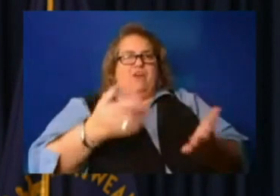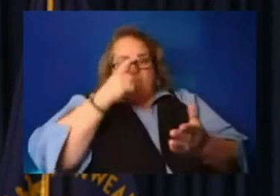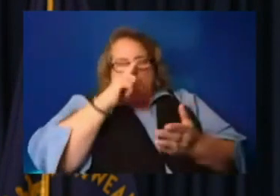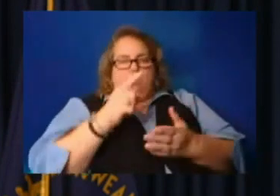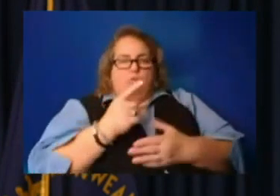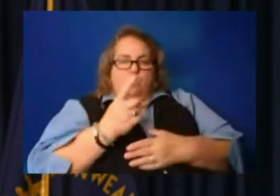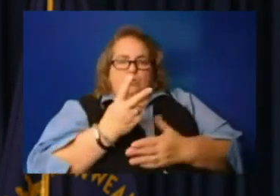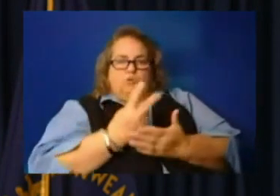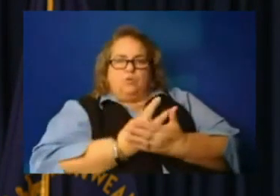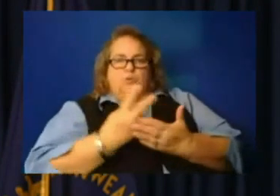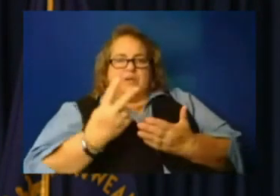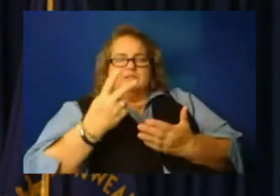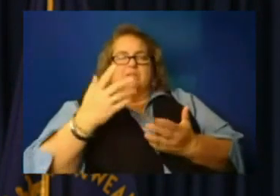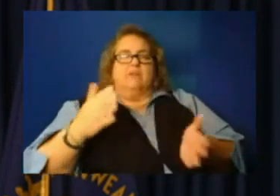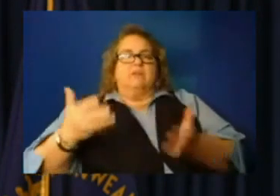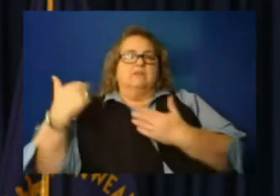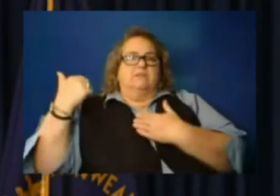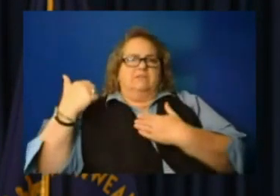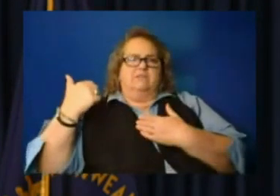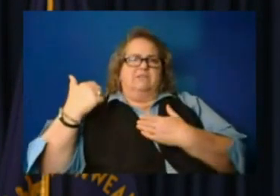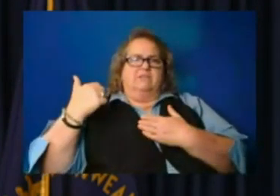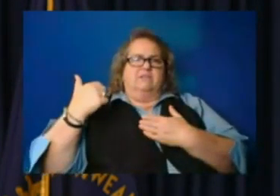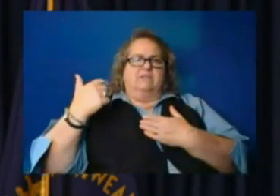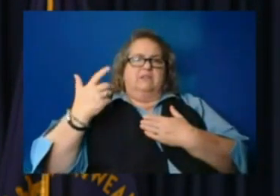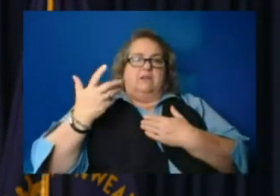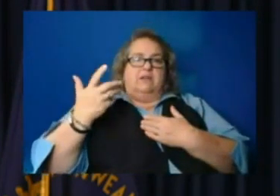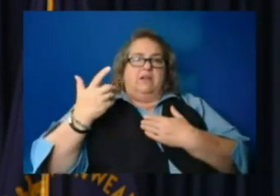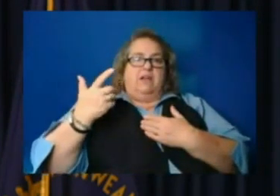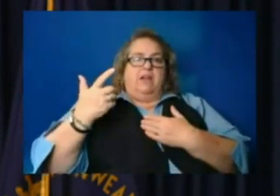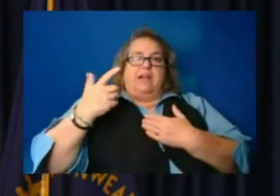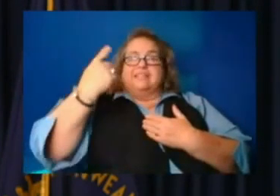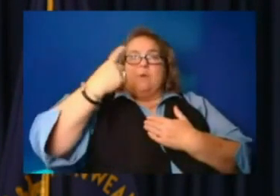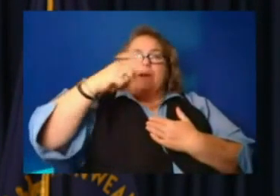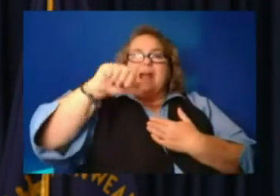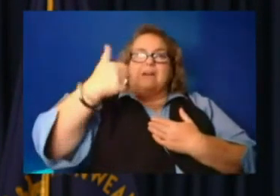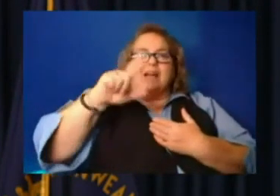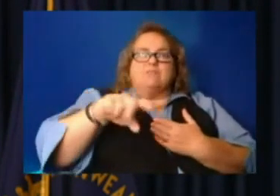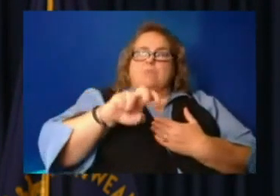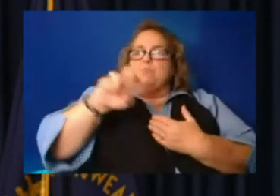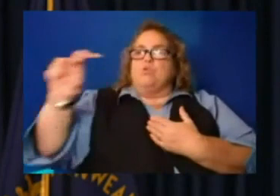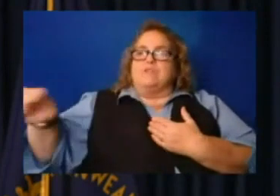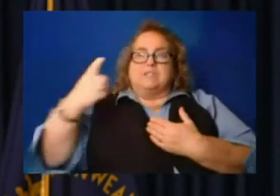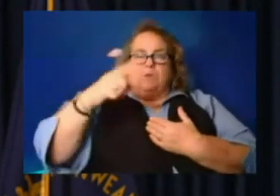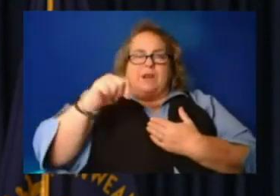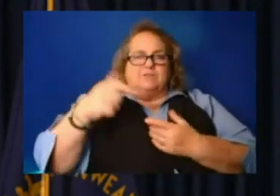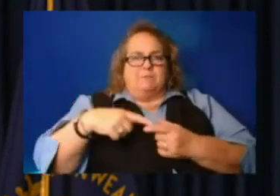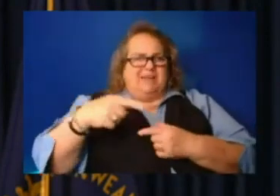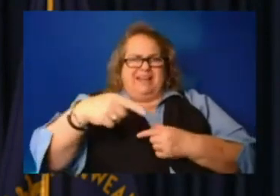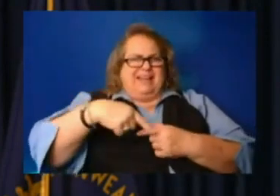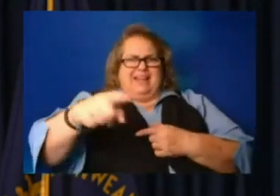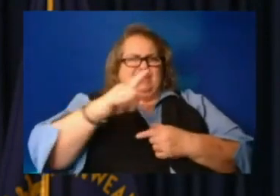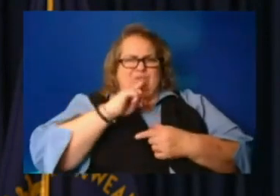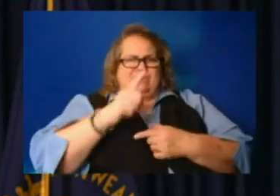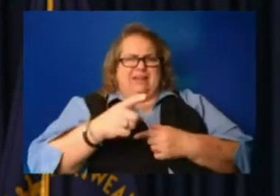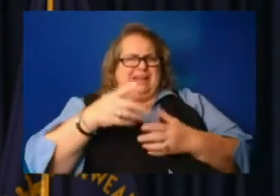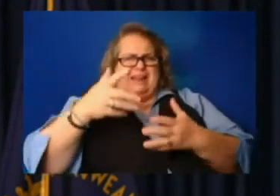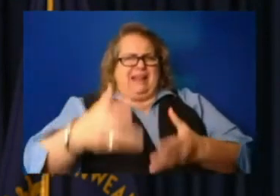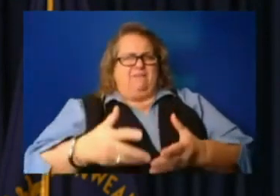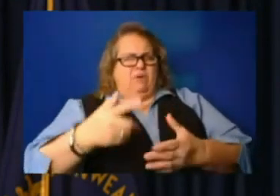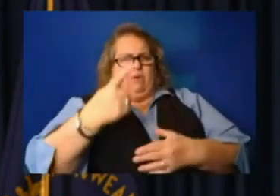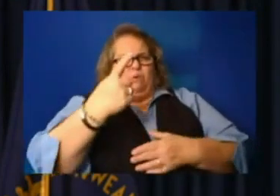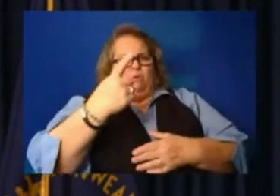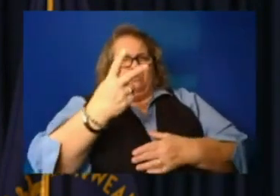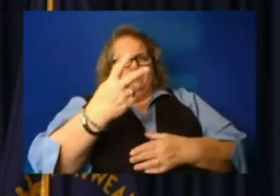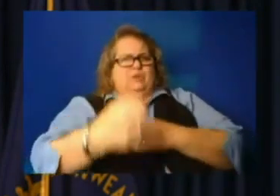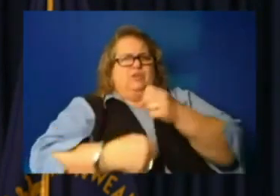then someone else needs them and we don't begrudge them for that. But this is a year, two years of work and we're still paying out